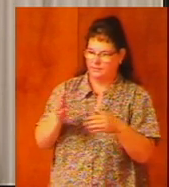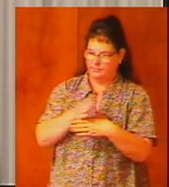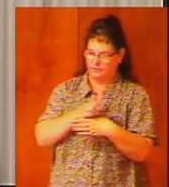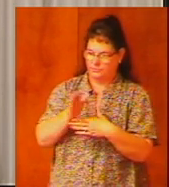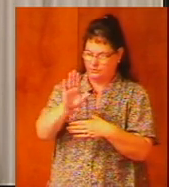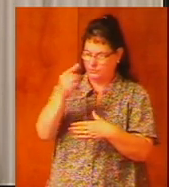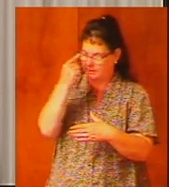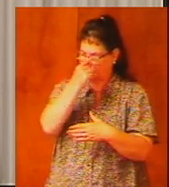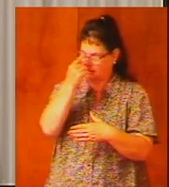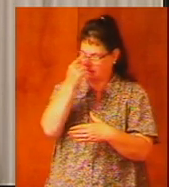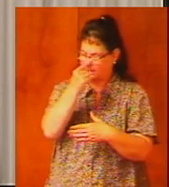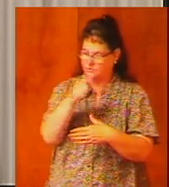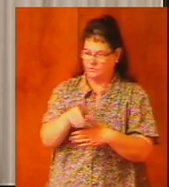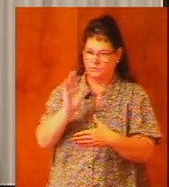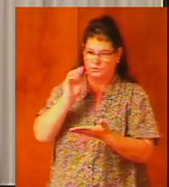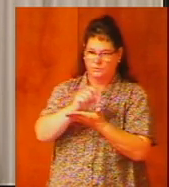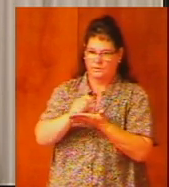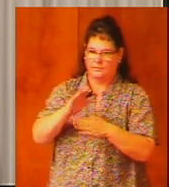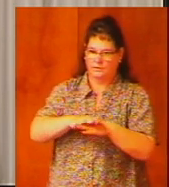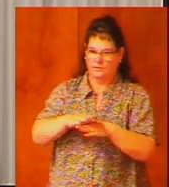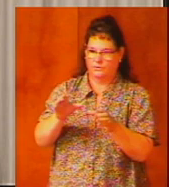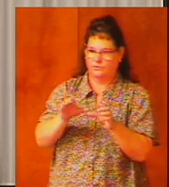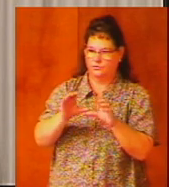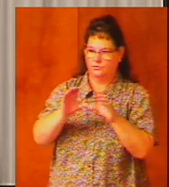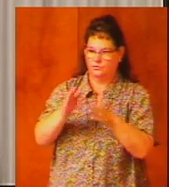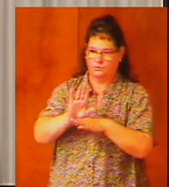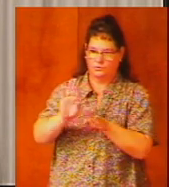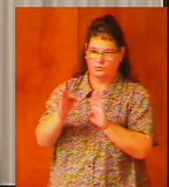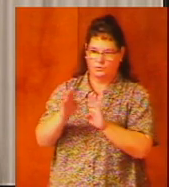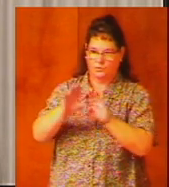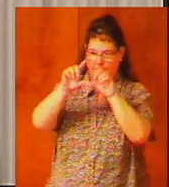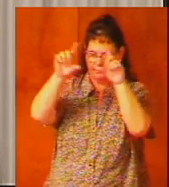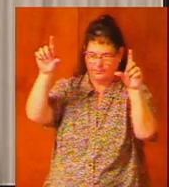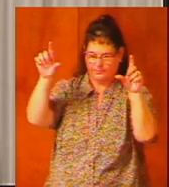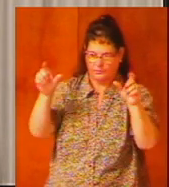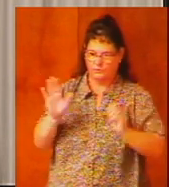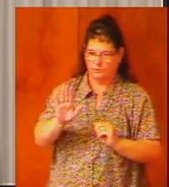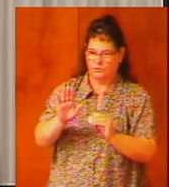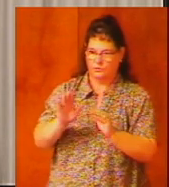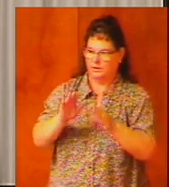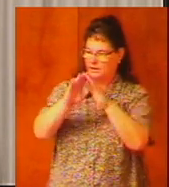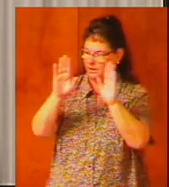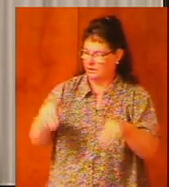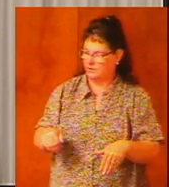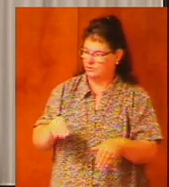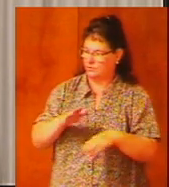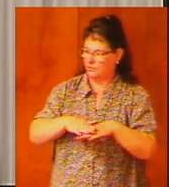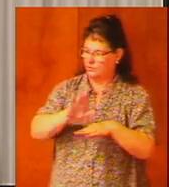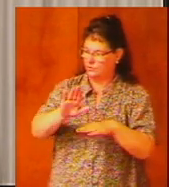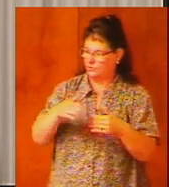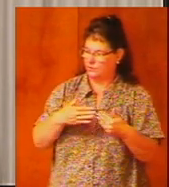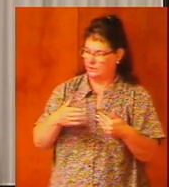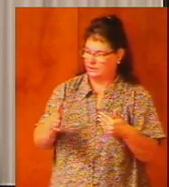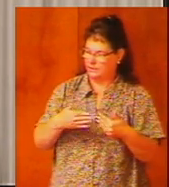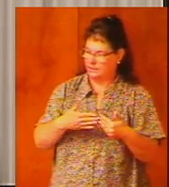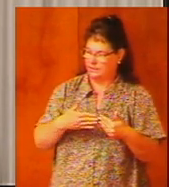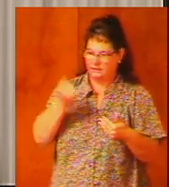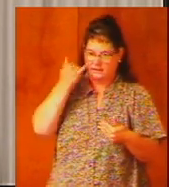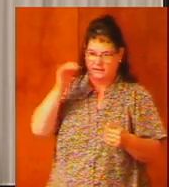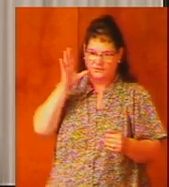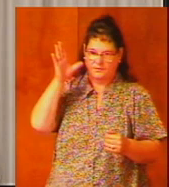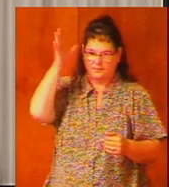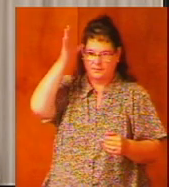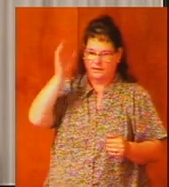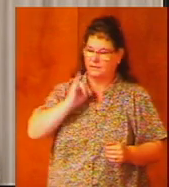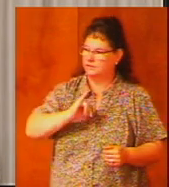eyes you shall write them on the doorpost of your house and on your gates if the parents in